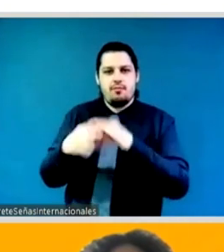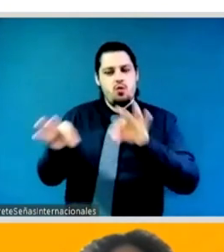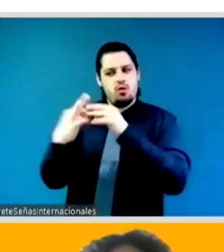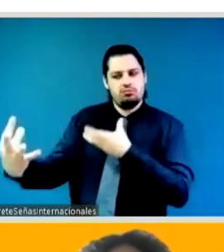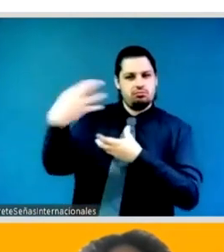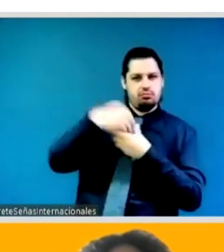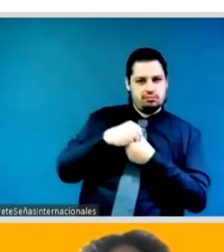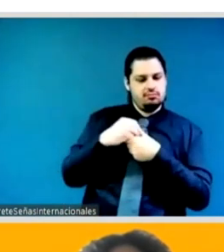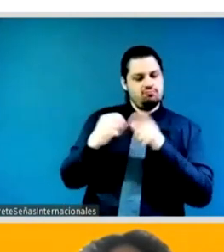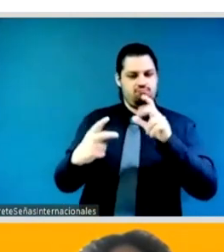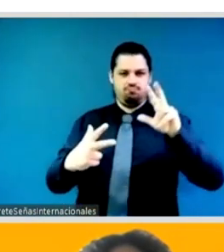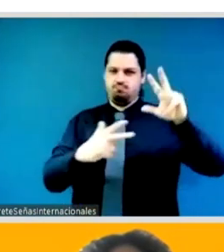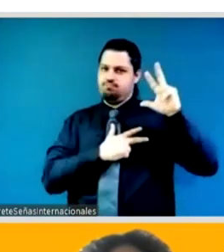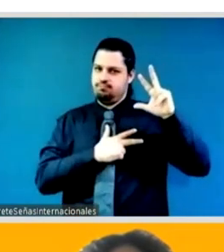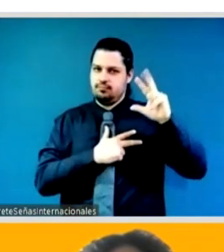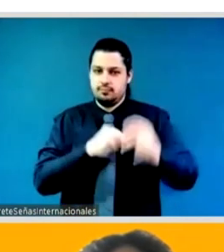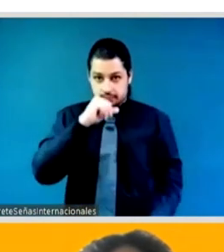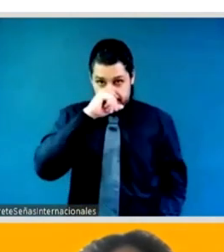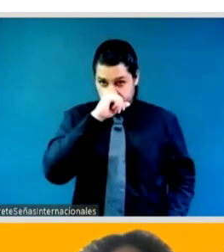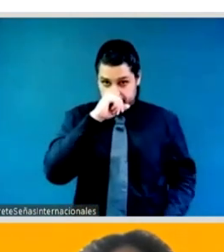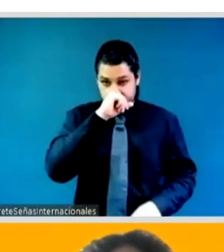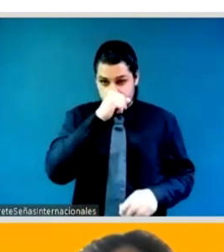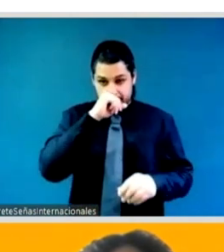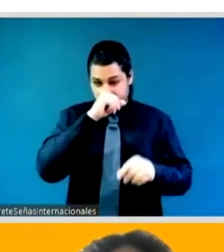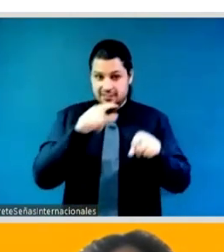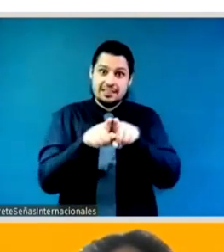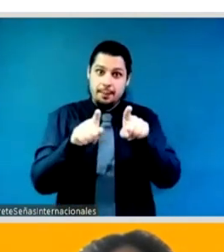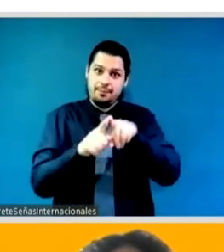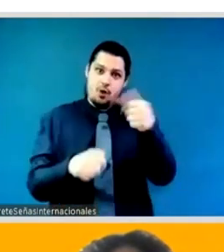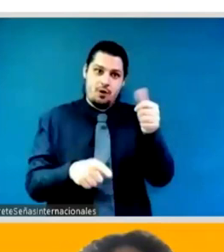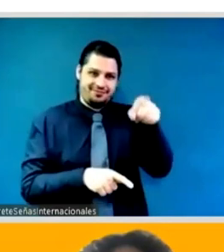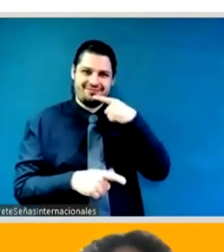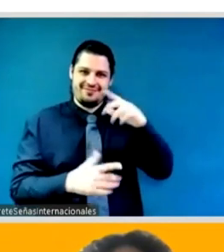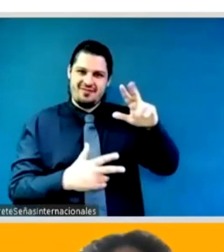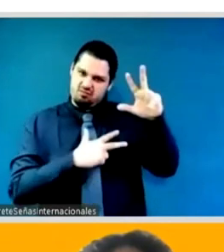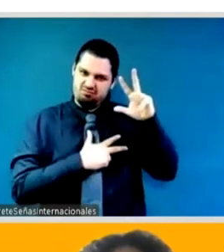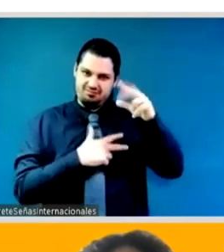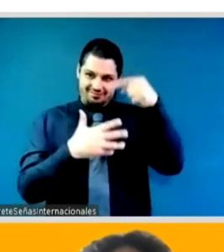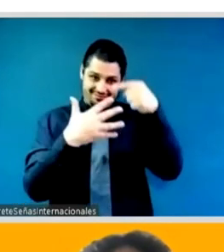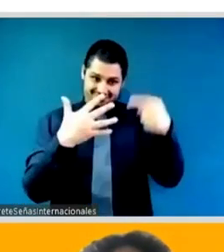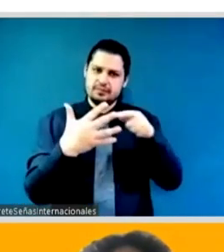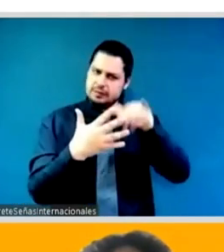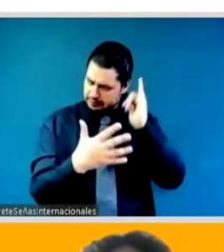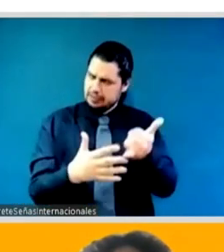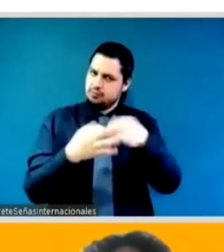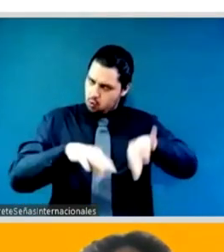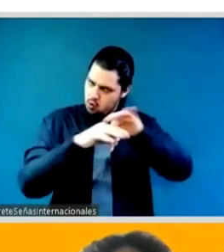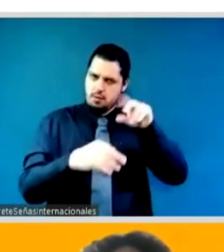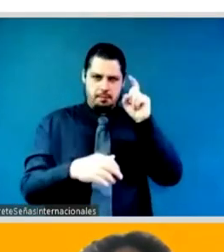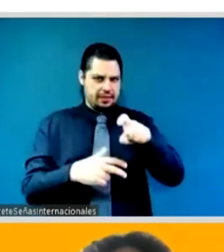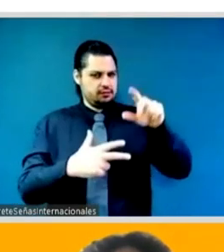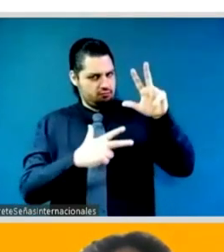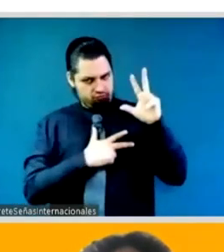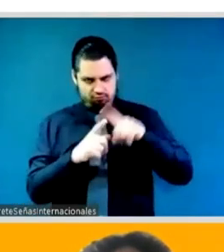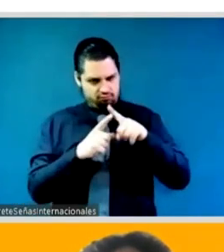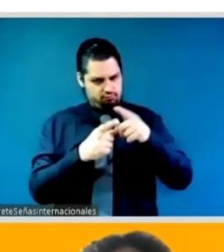commitment we do make um we really strive to engage with grassroots uh